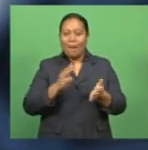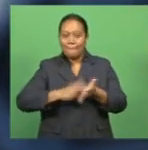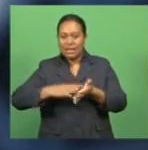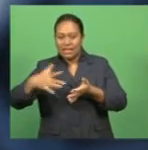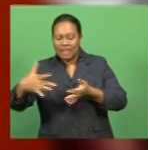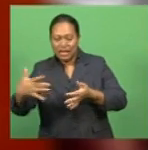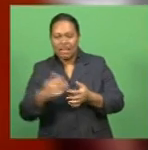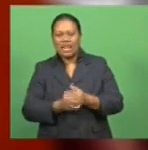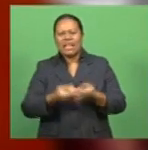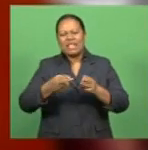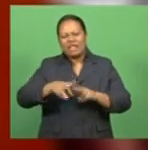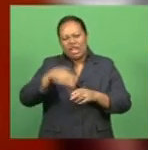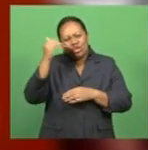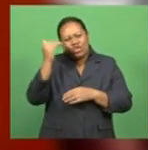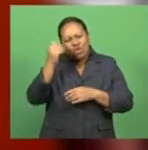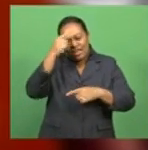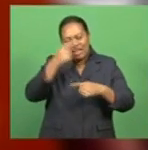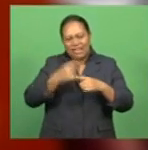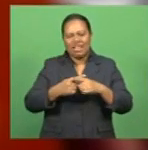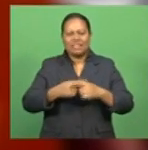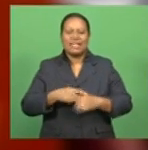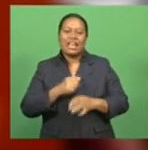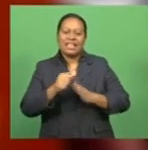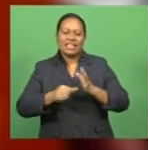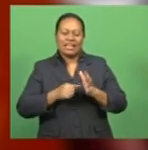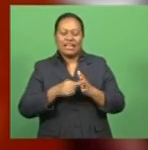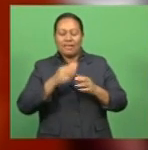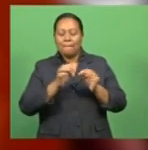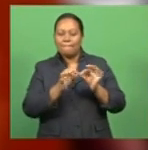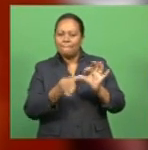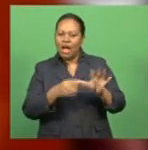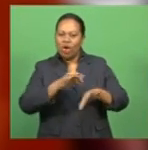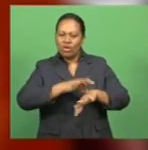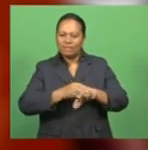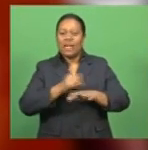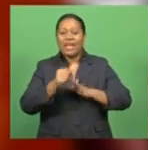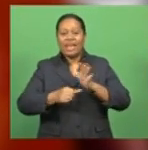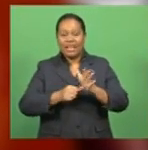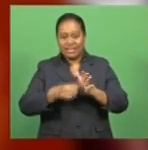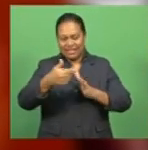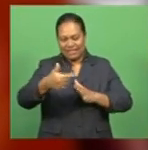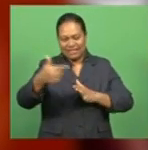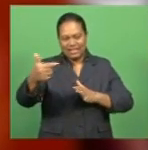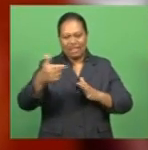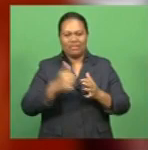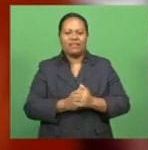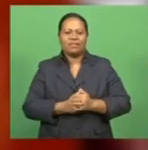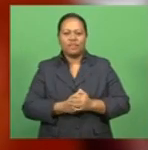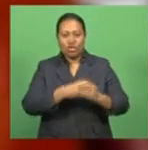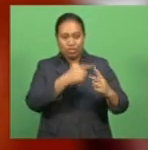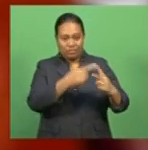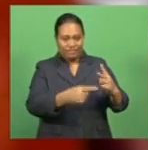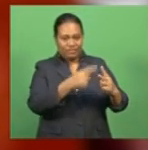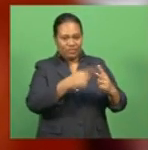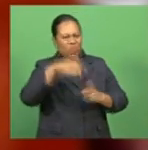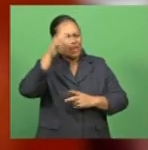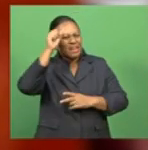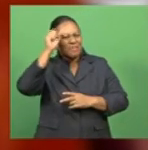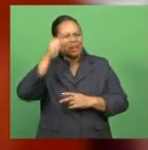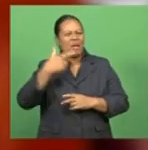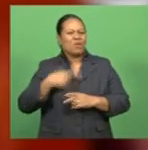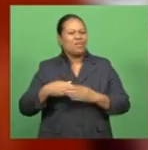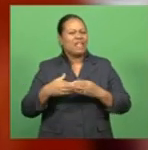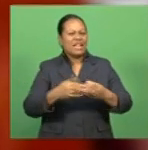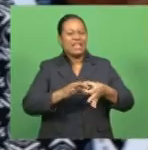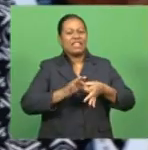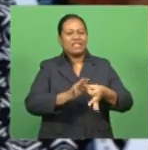Turanganikelli died of a short illness at the bar hospital at the age of 77. The two will be remembered for their leadership,